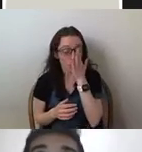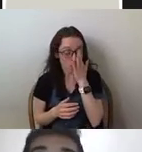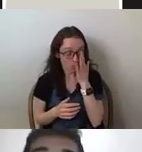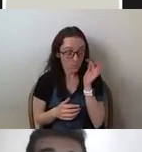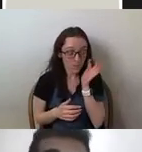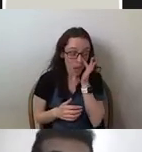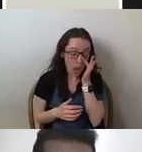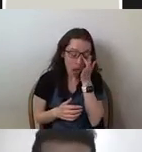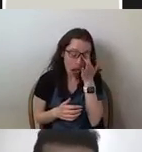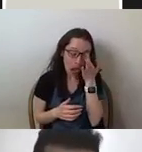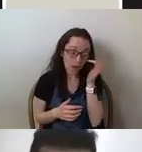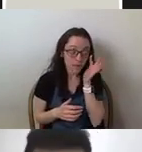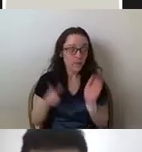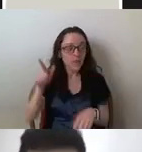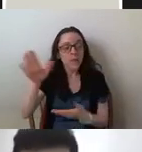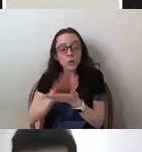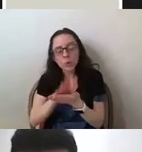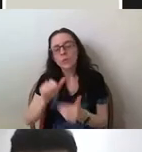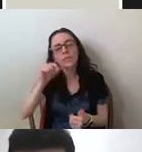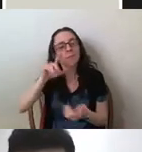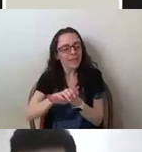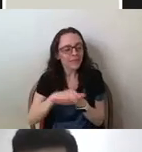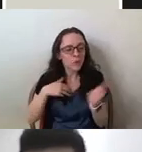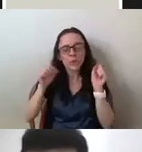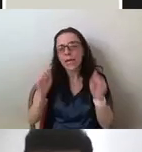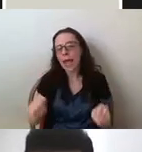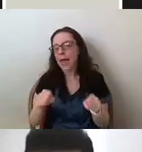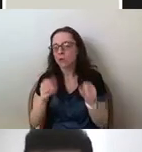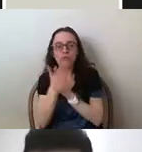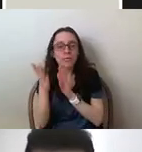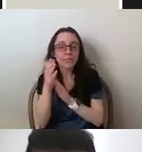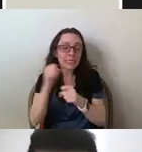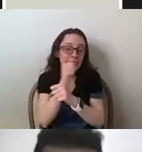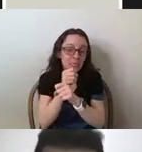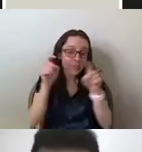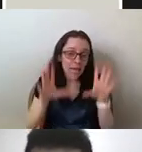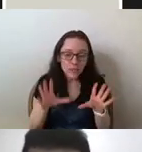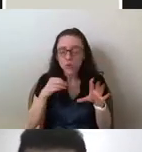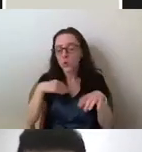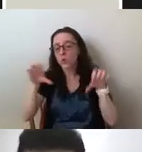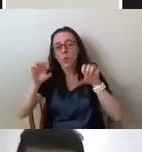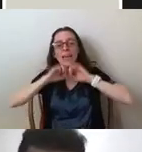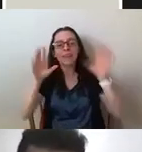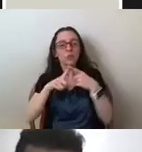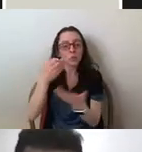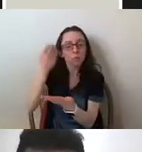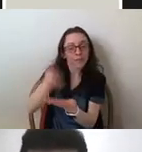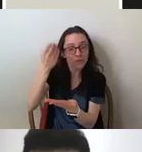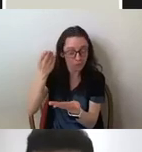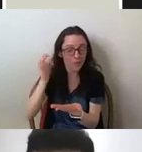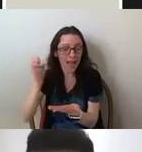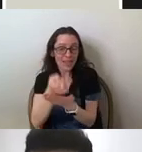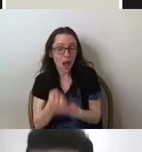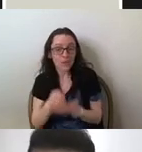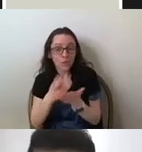you know, observe trends in history or run statistical tests to confirm economic truths. Rather, one begins with a set of